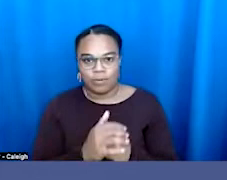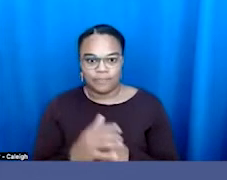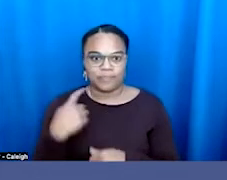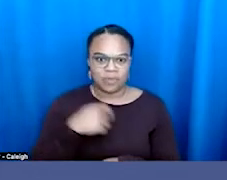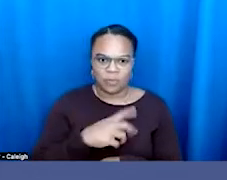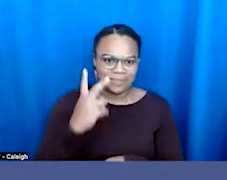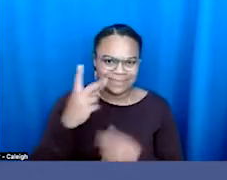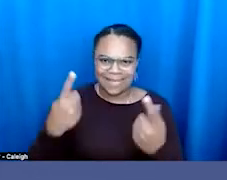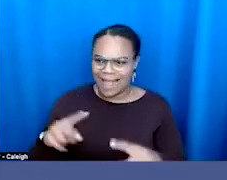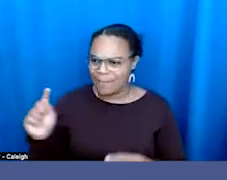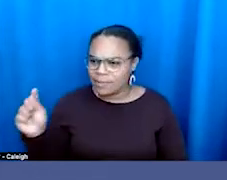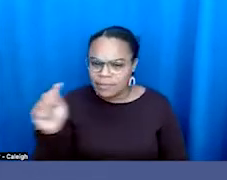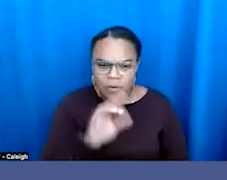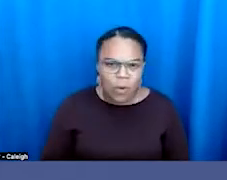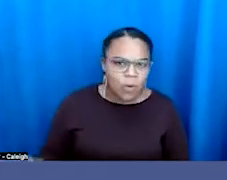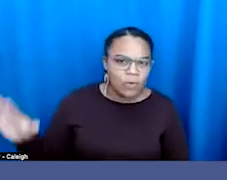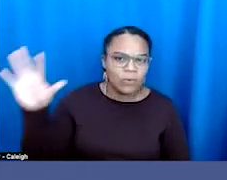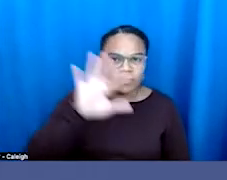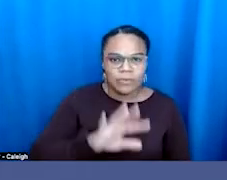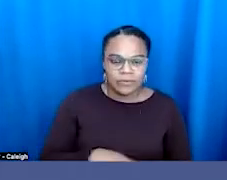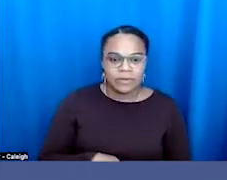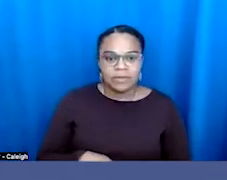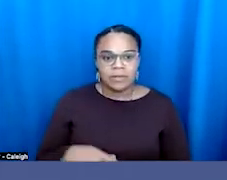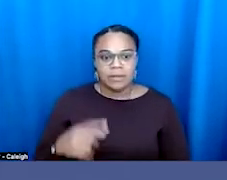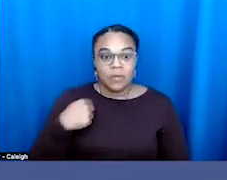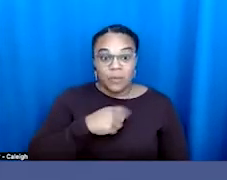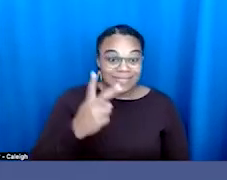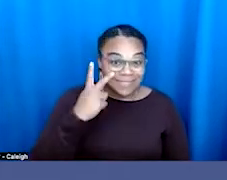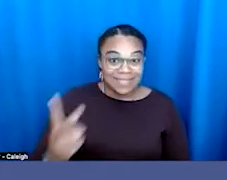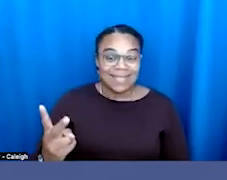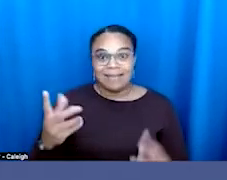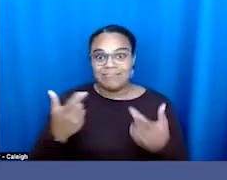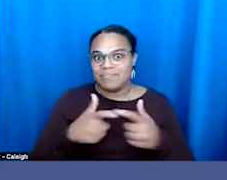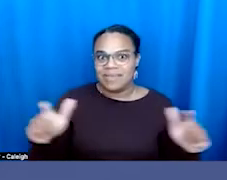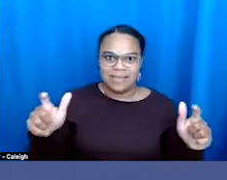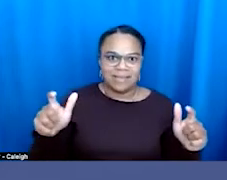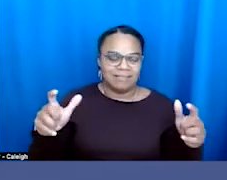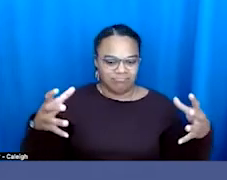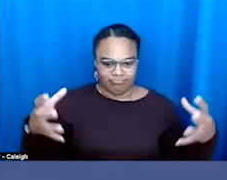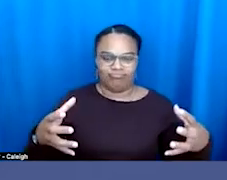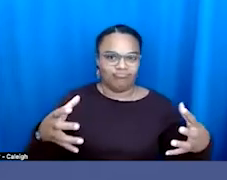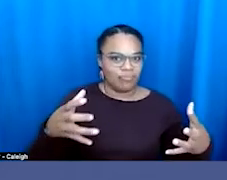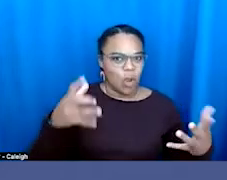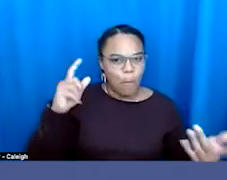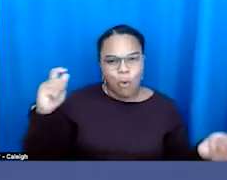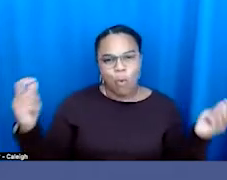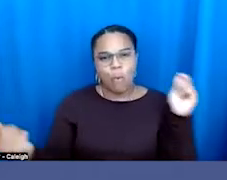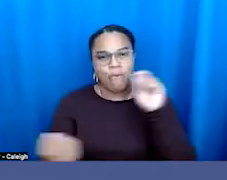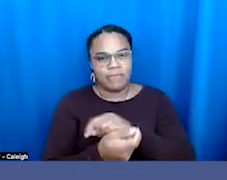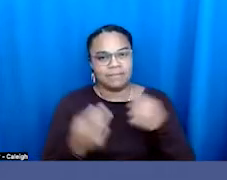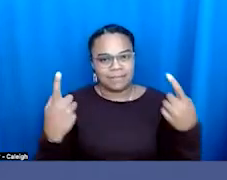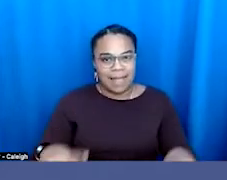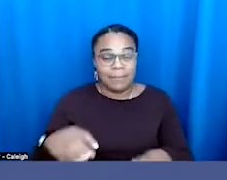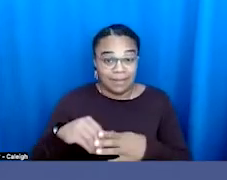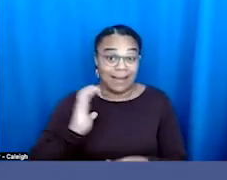we look at other places where mass movements, and even in our own history in America, that it is so often